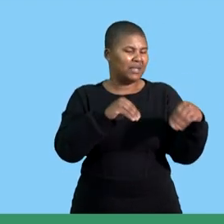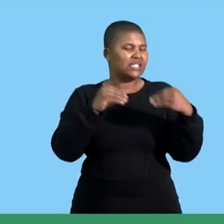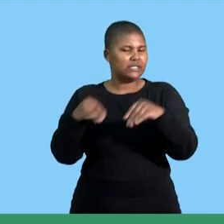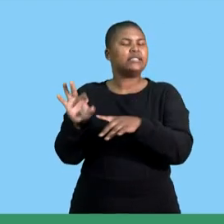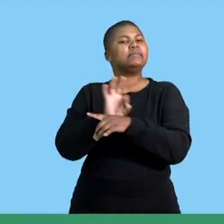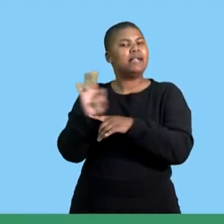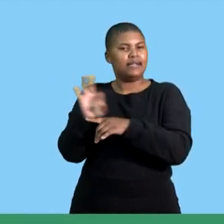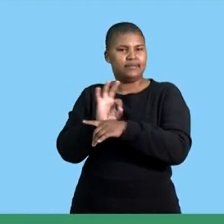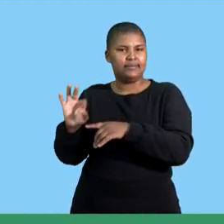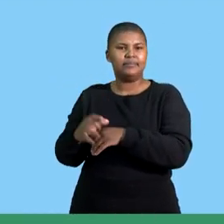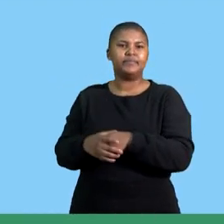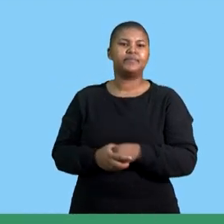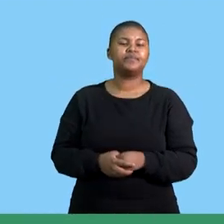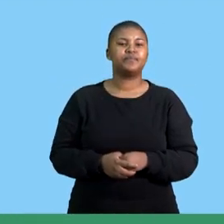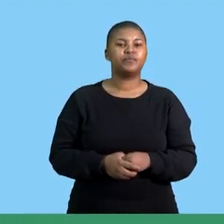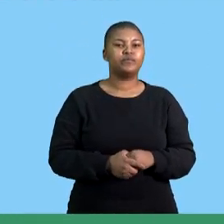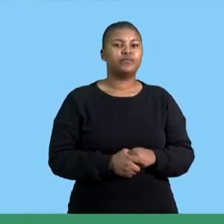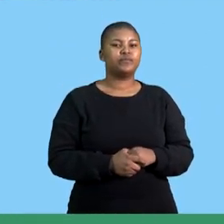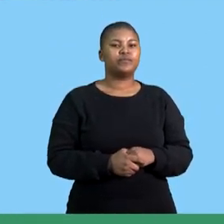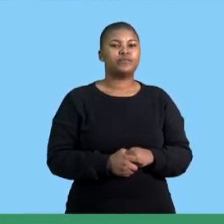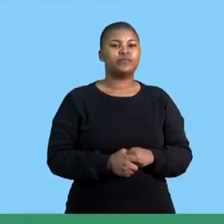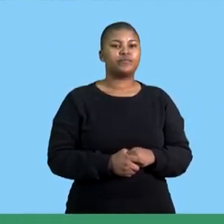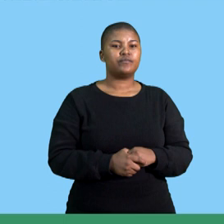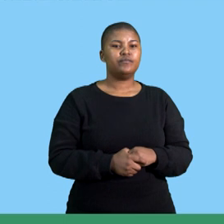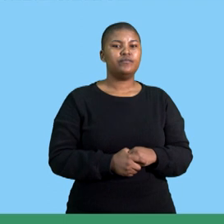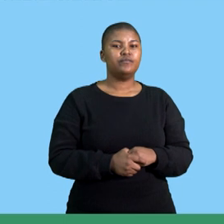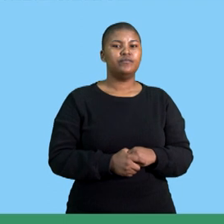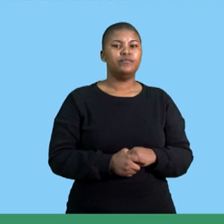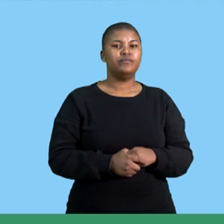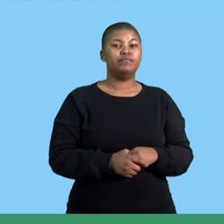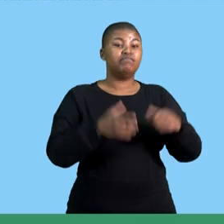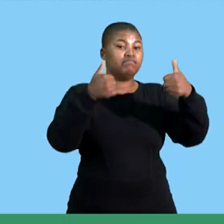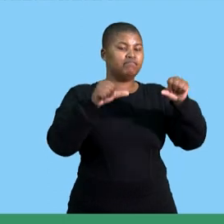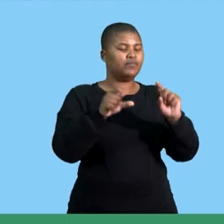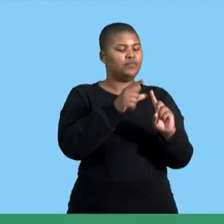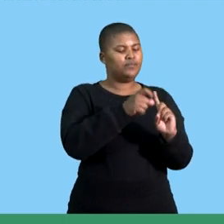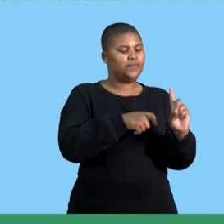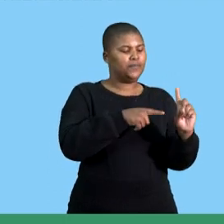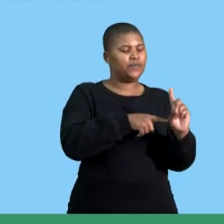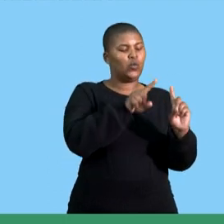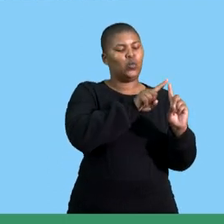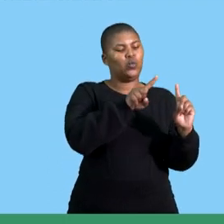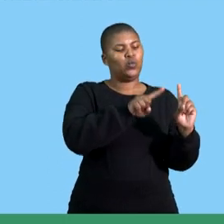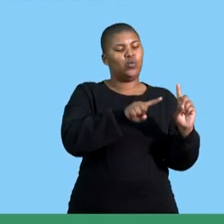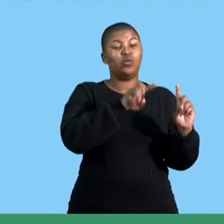the next question says zwane the manager